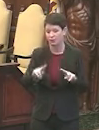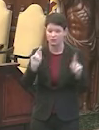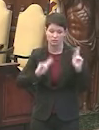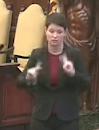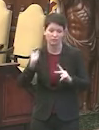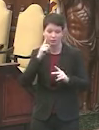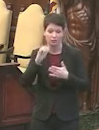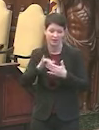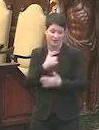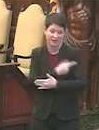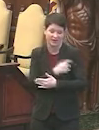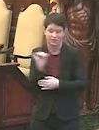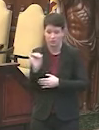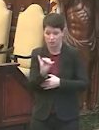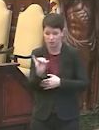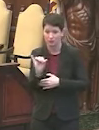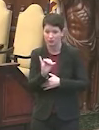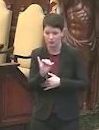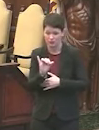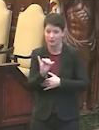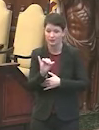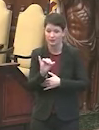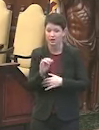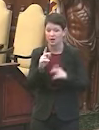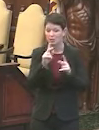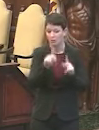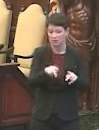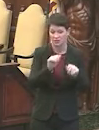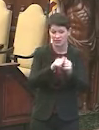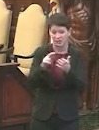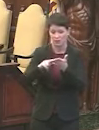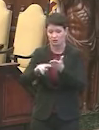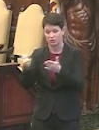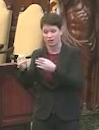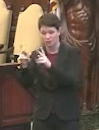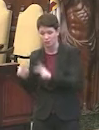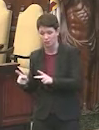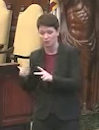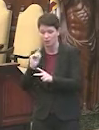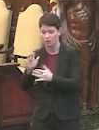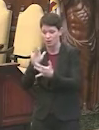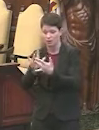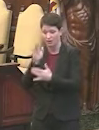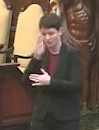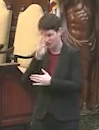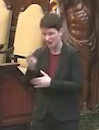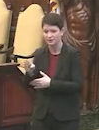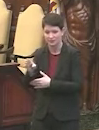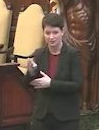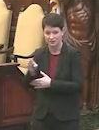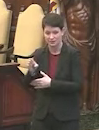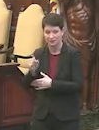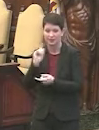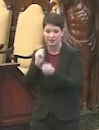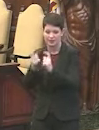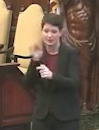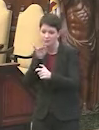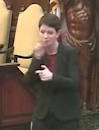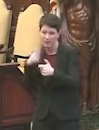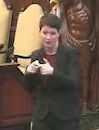folks for them. Anybody can go in the database and you can register someone else. And then we will reach out to them in Spanish.